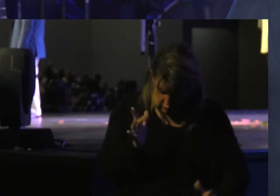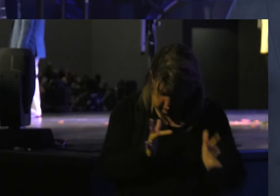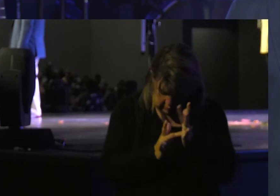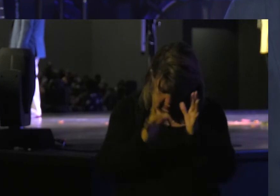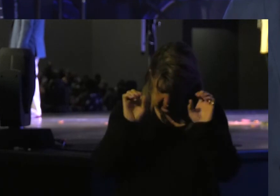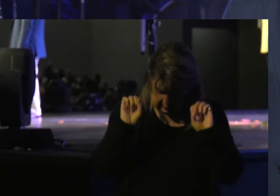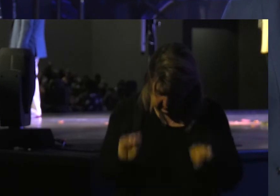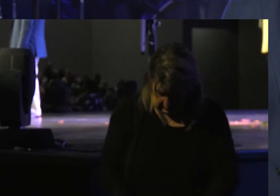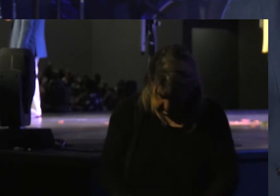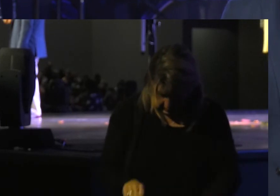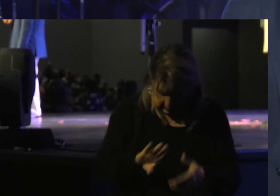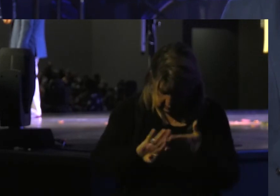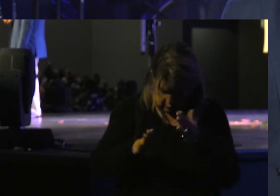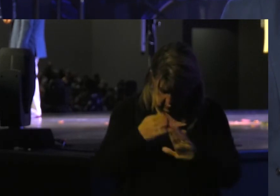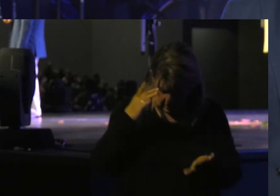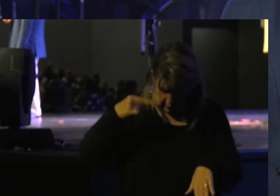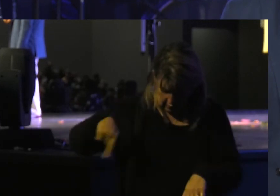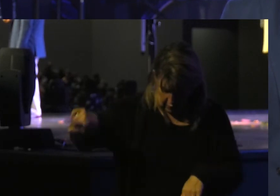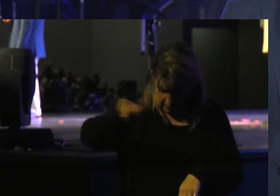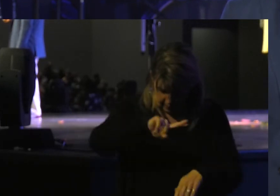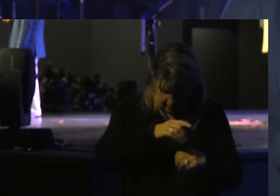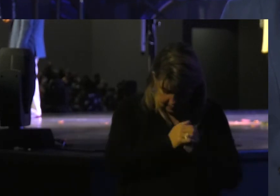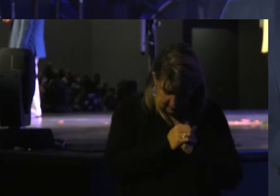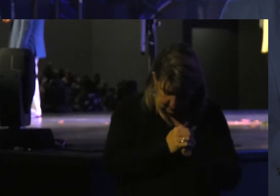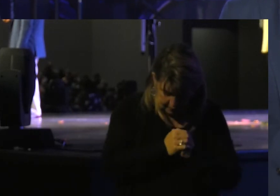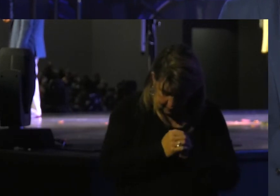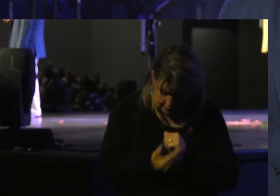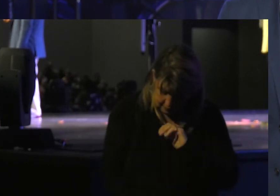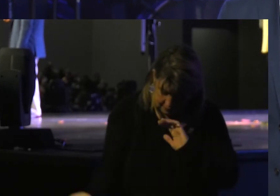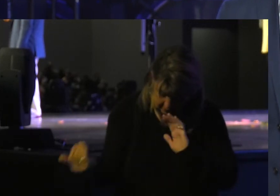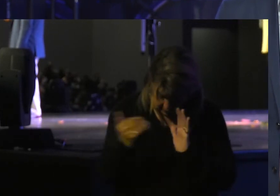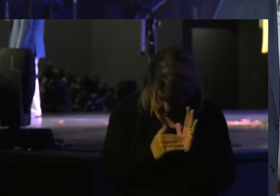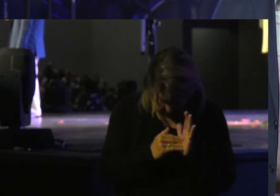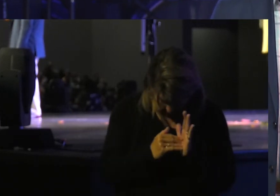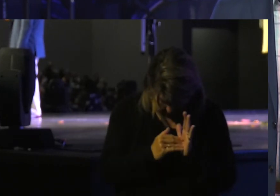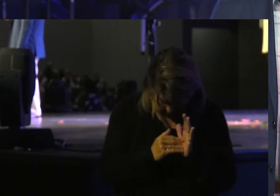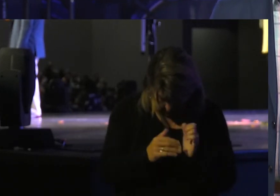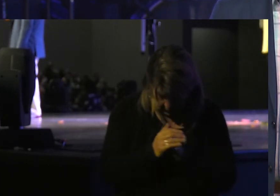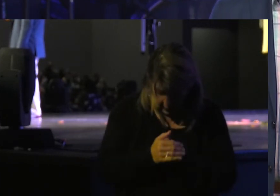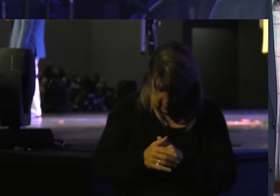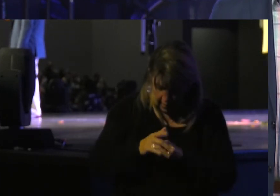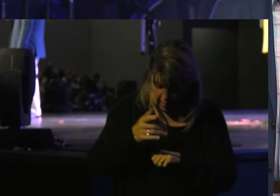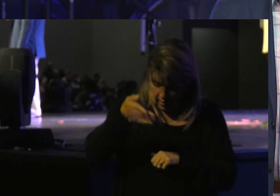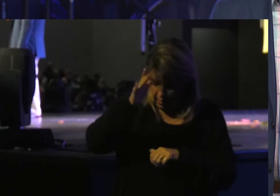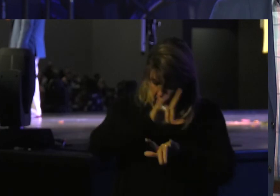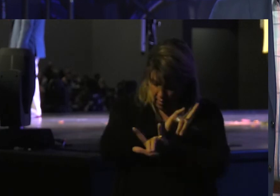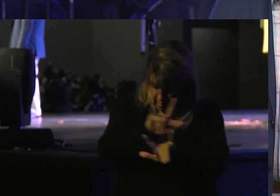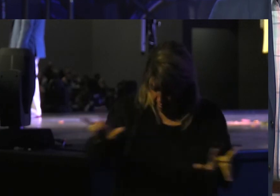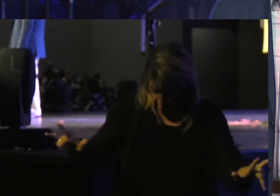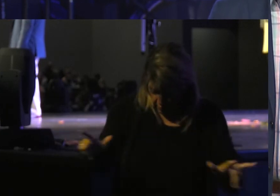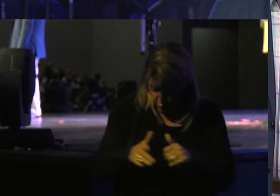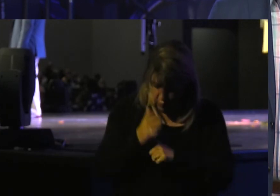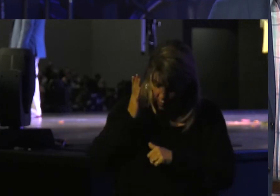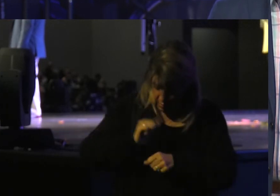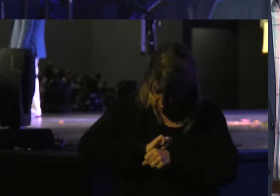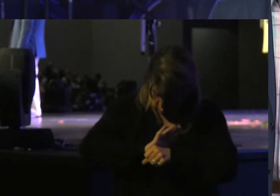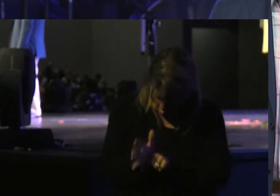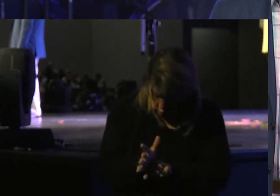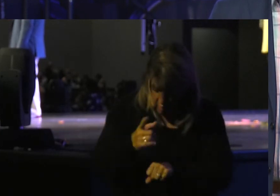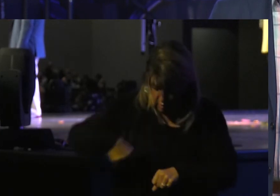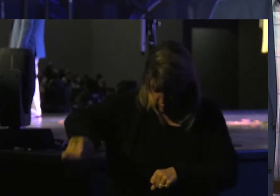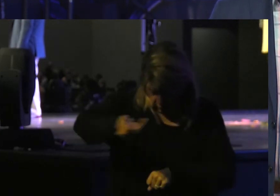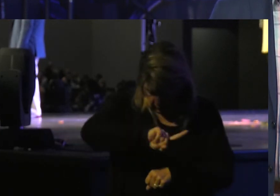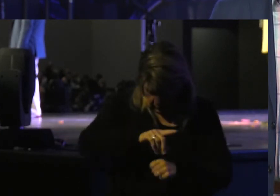Can Forgive You Let Me Say That One More Time God Loves You He Will Crush You